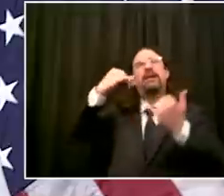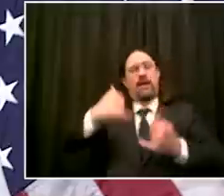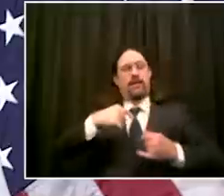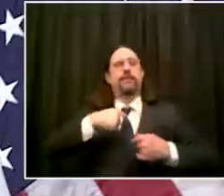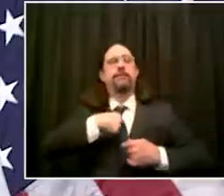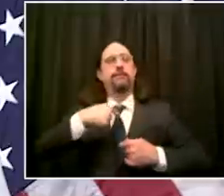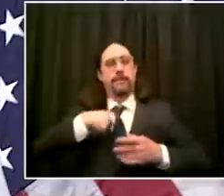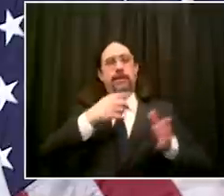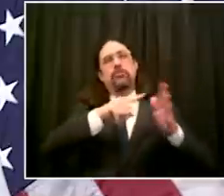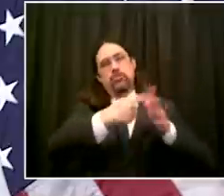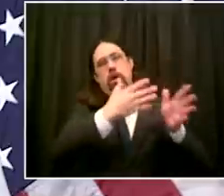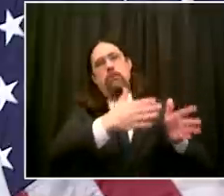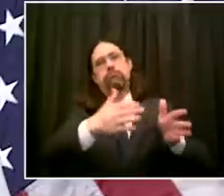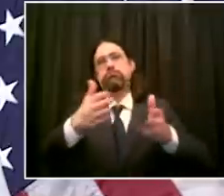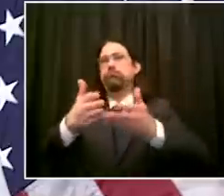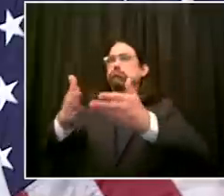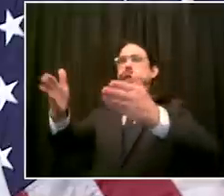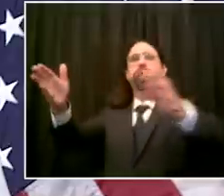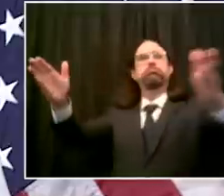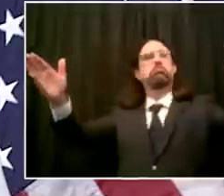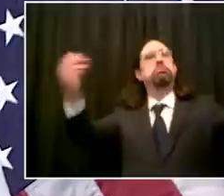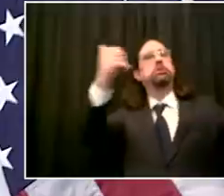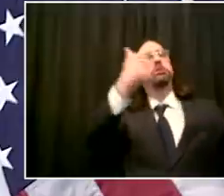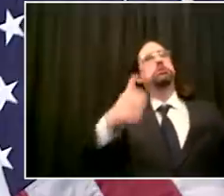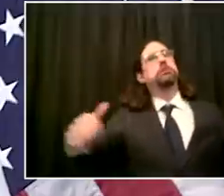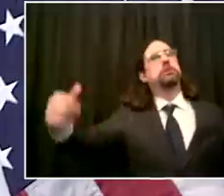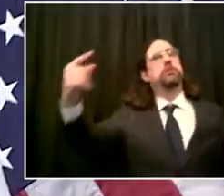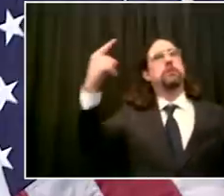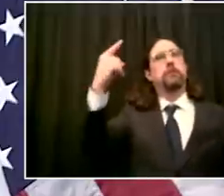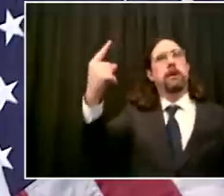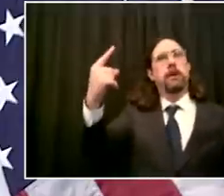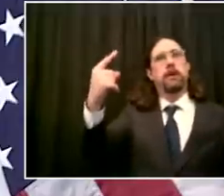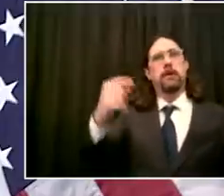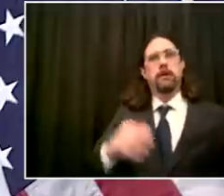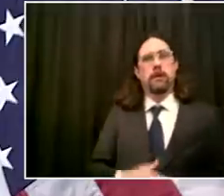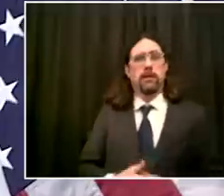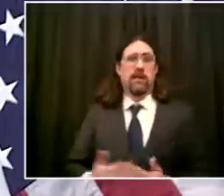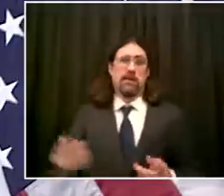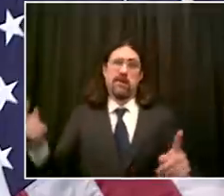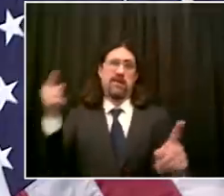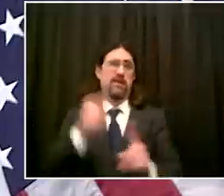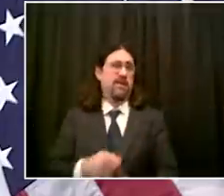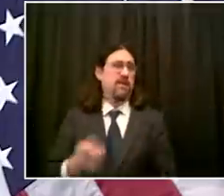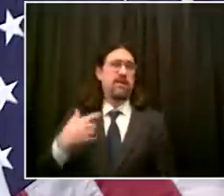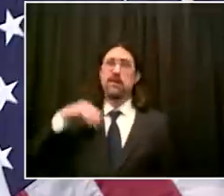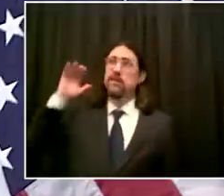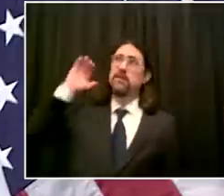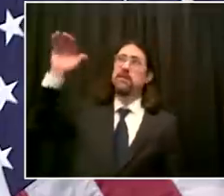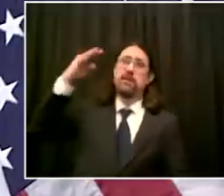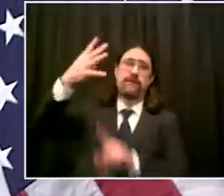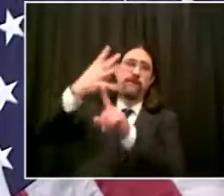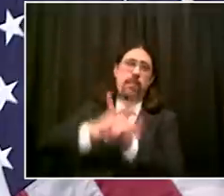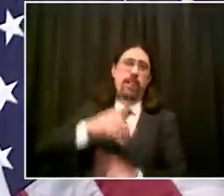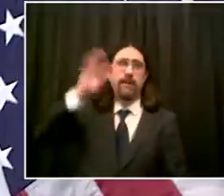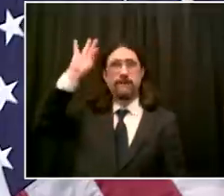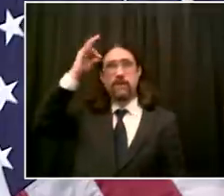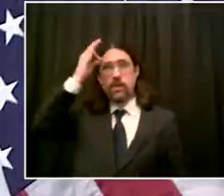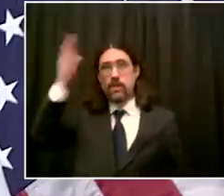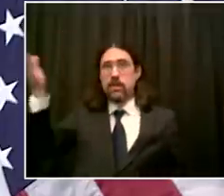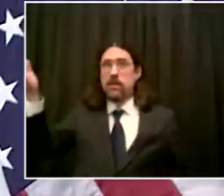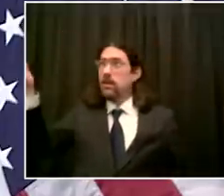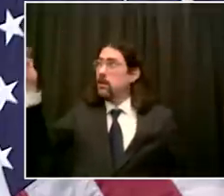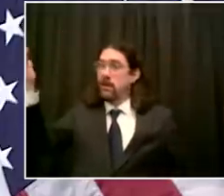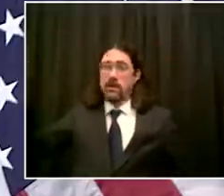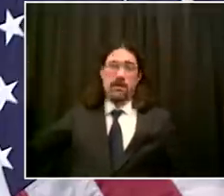we created our own and because the labs have been helping us to get more and more capacity so every time we increase the amount of available